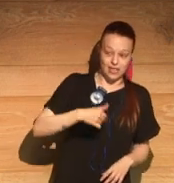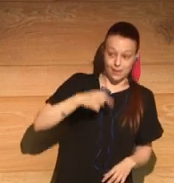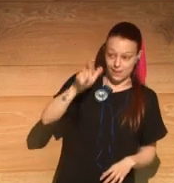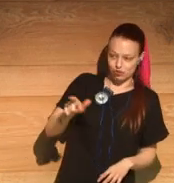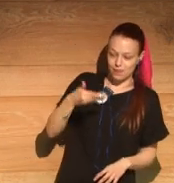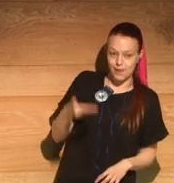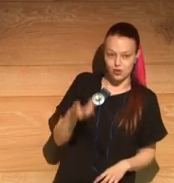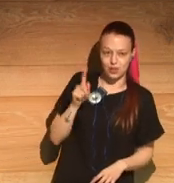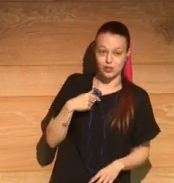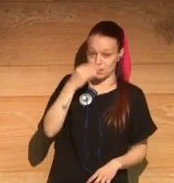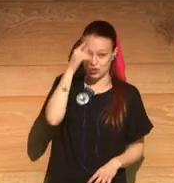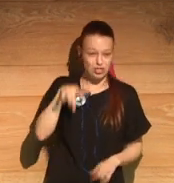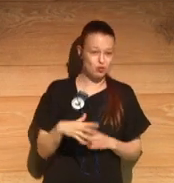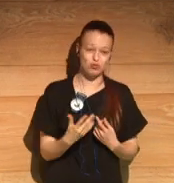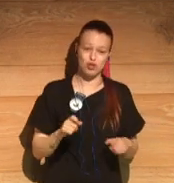sexuality is.